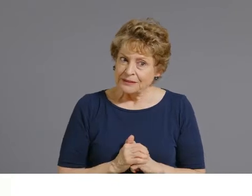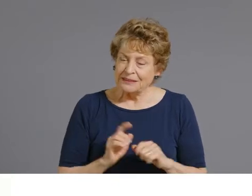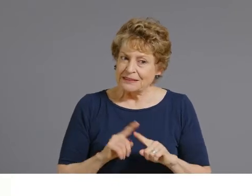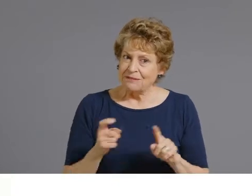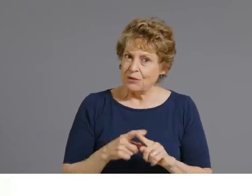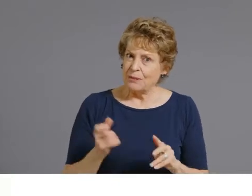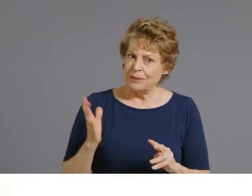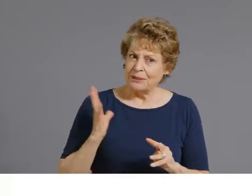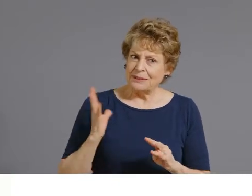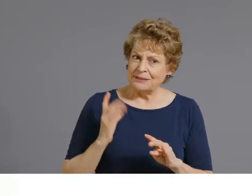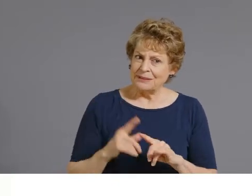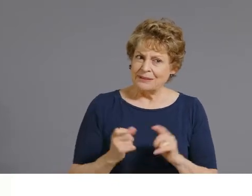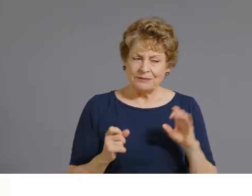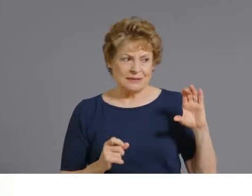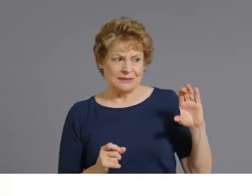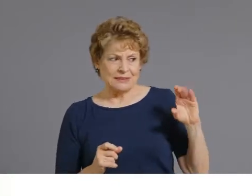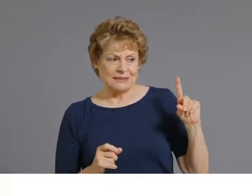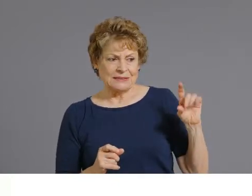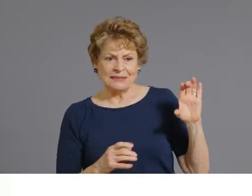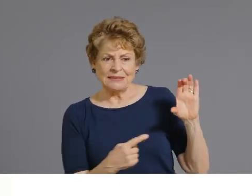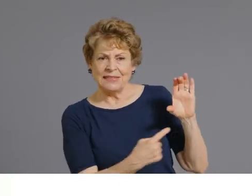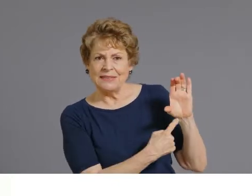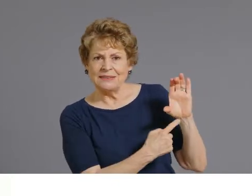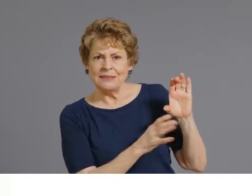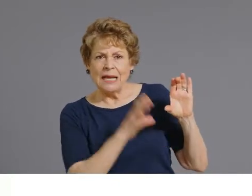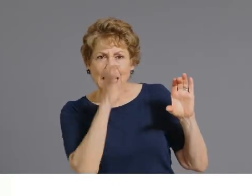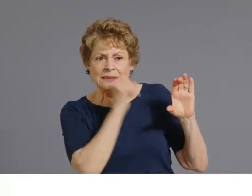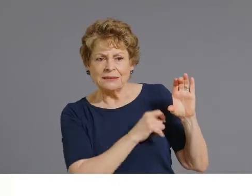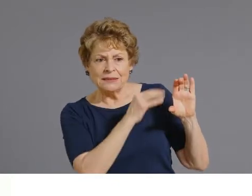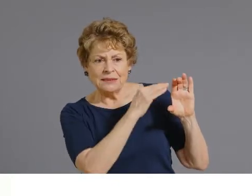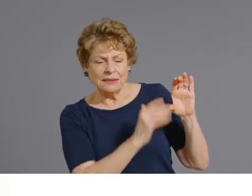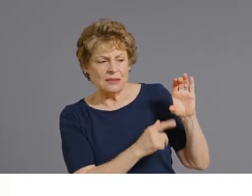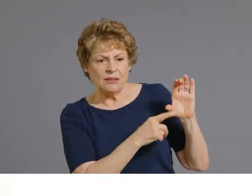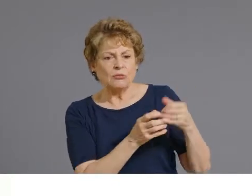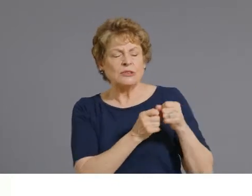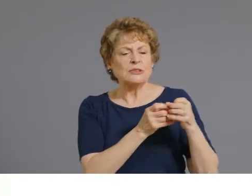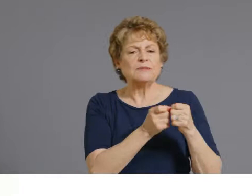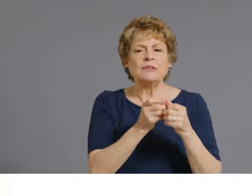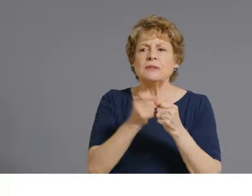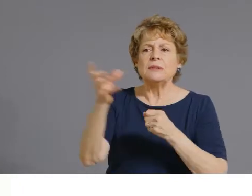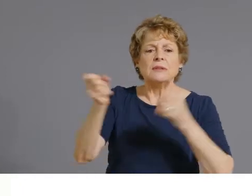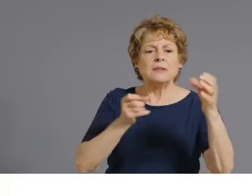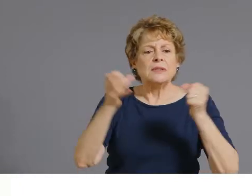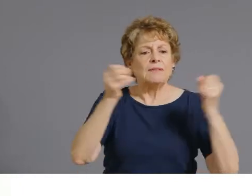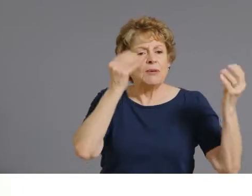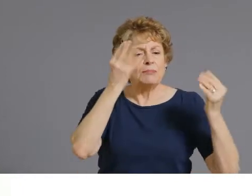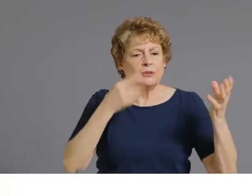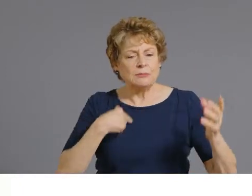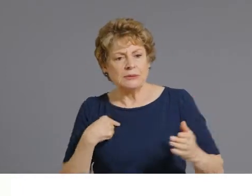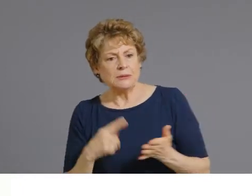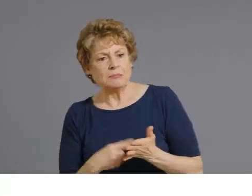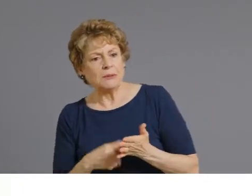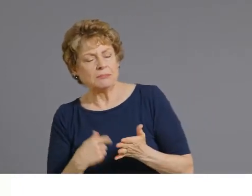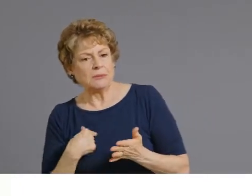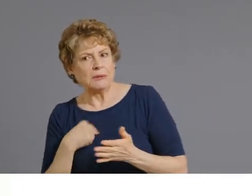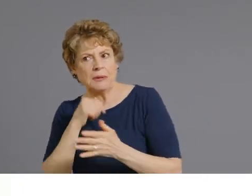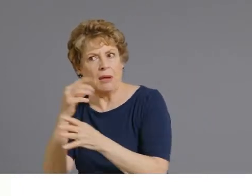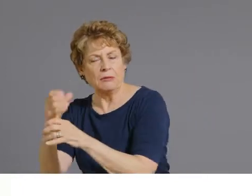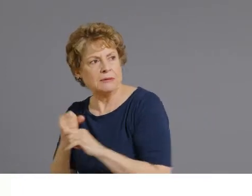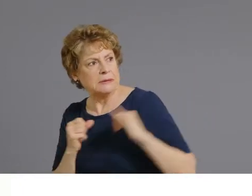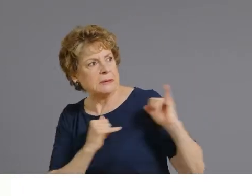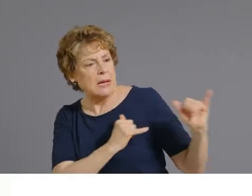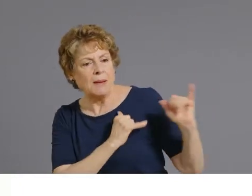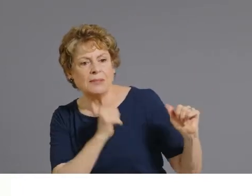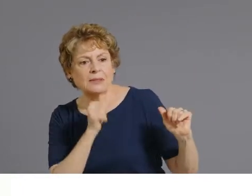estimates. CDC gets reports from entities that we may not. They are putting us at about 51, 52%